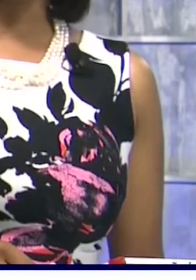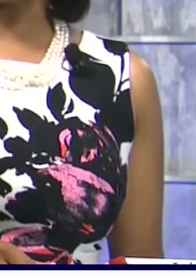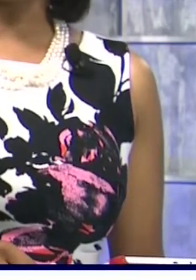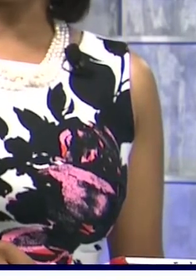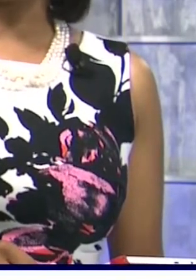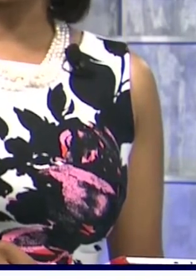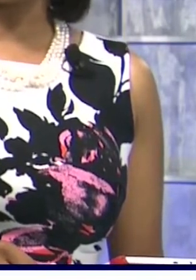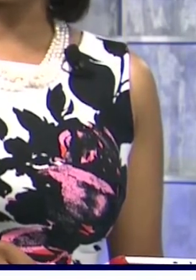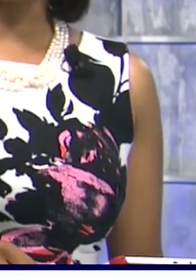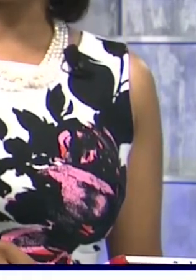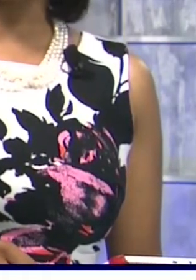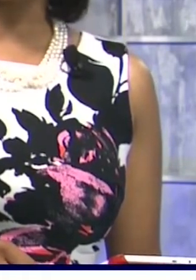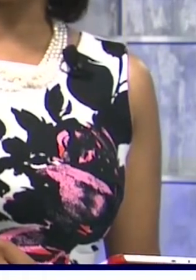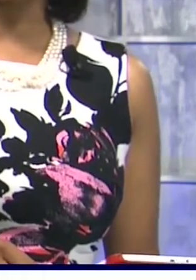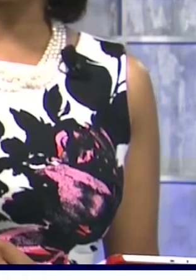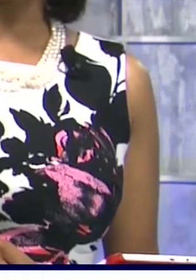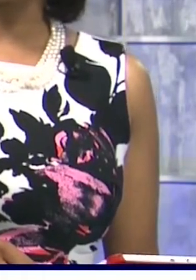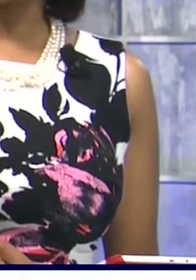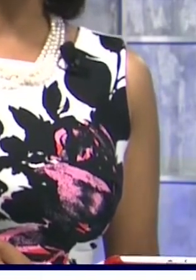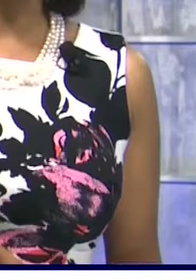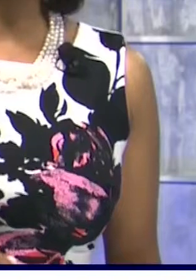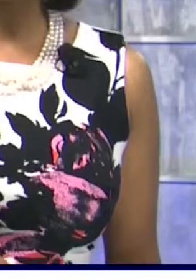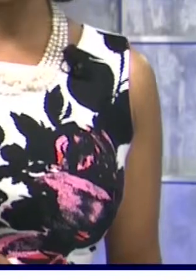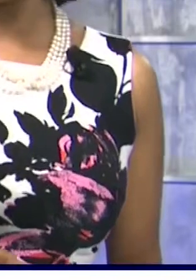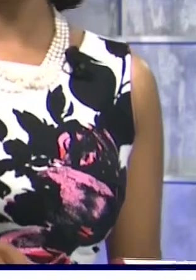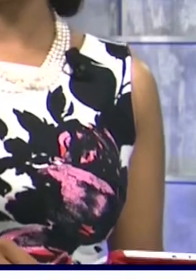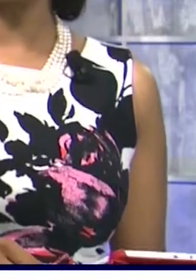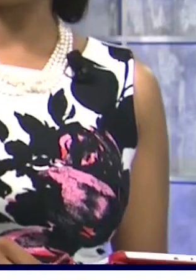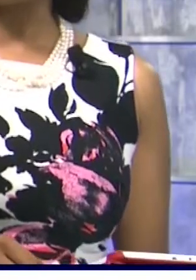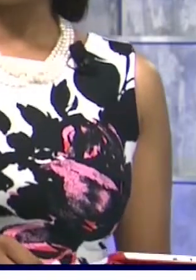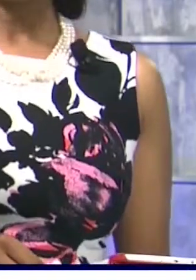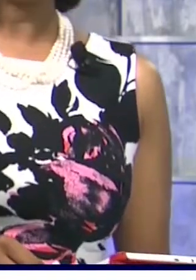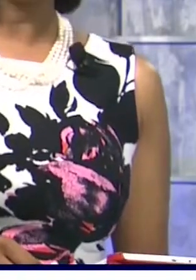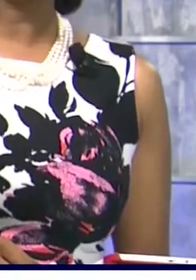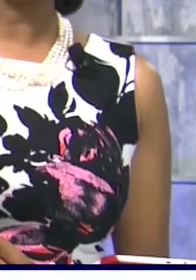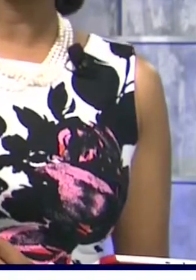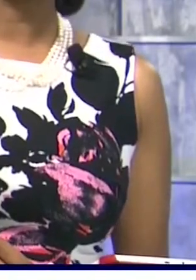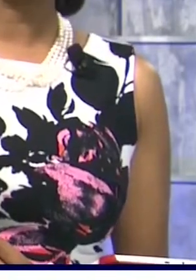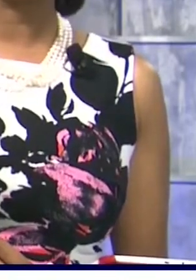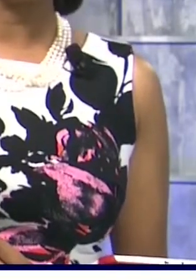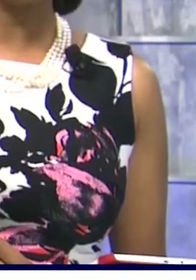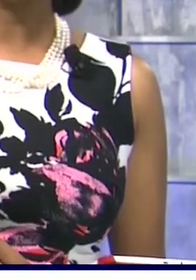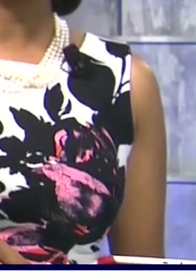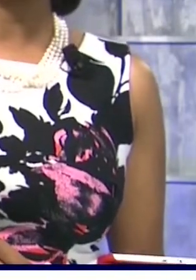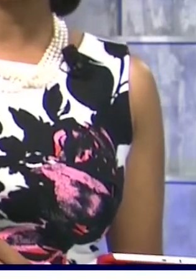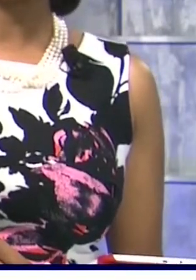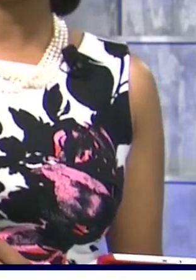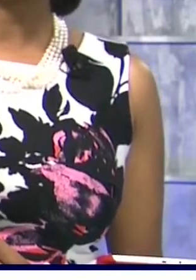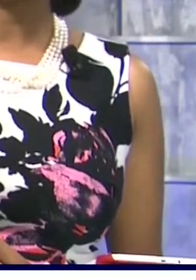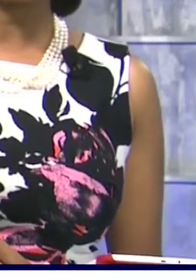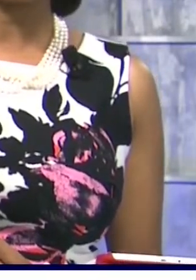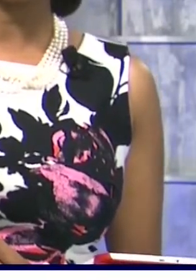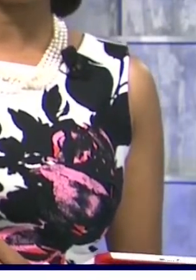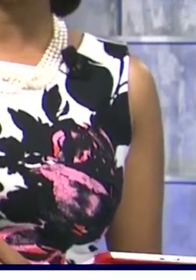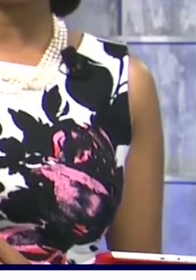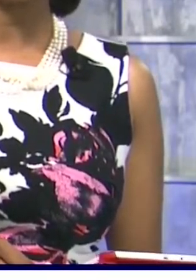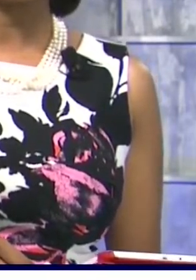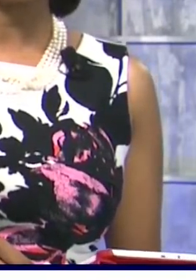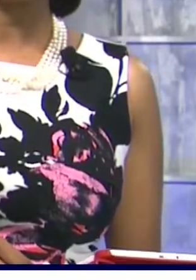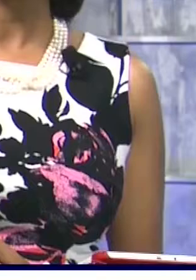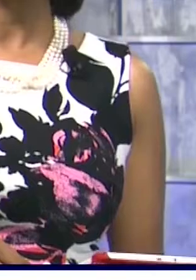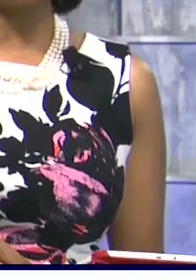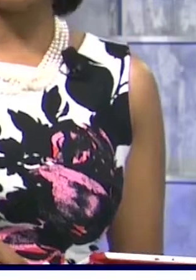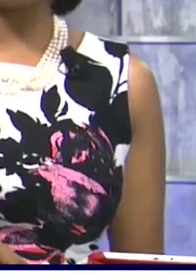involve regular barbadians in the medical marijuana industry and in sports the bulls are this year's baba